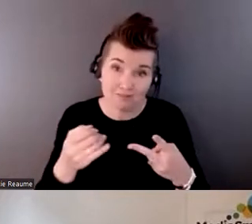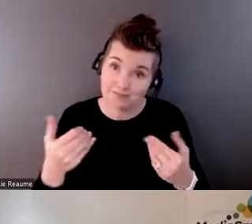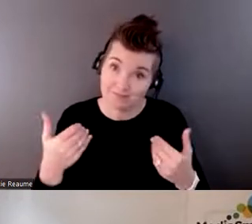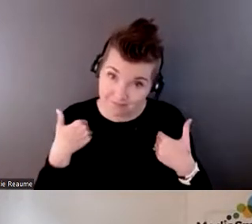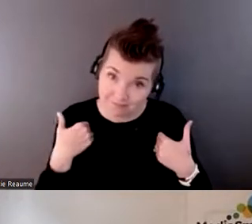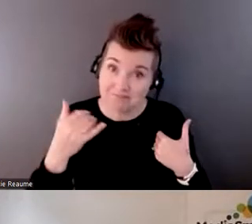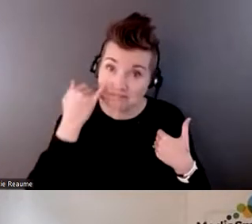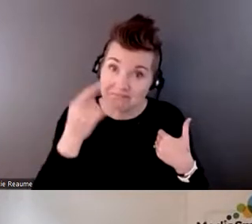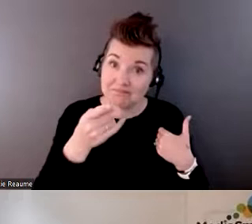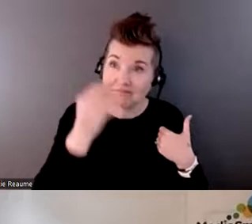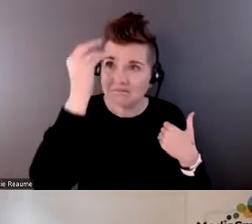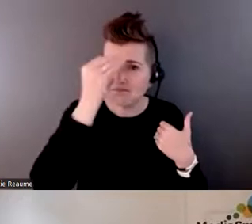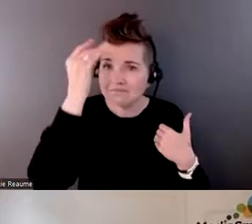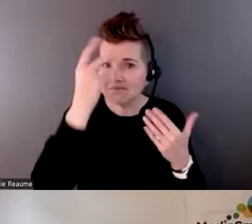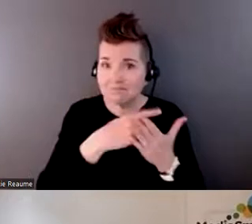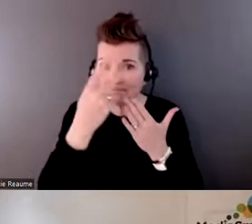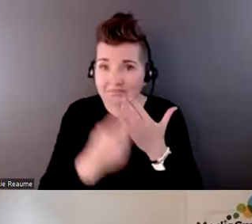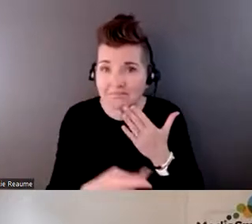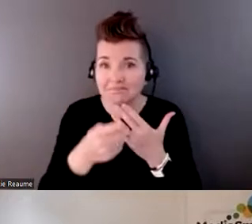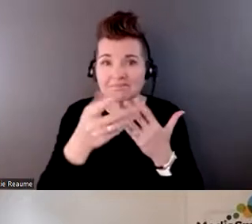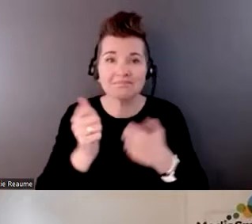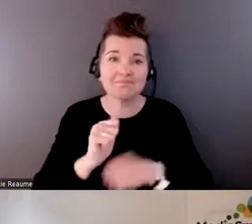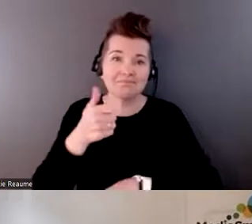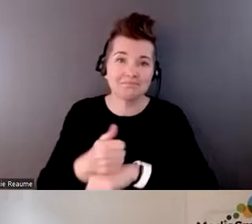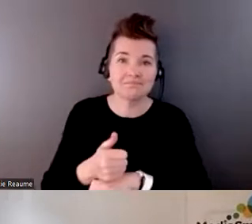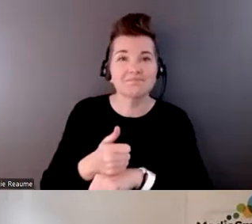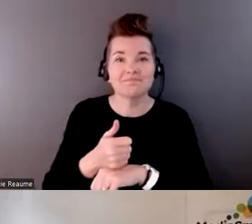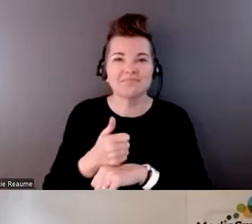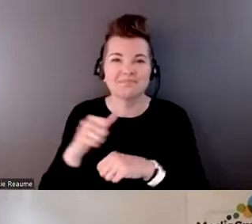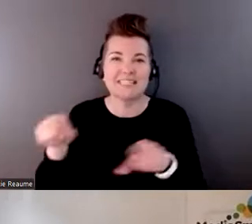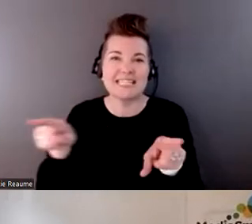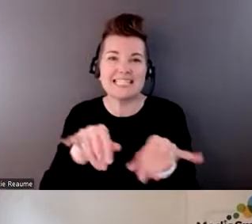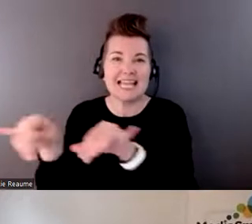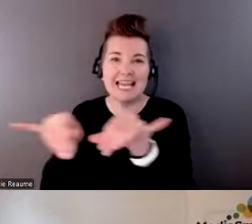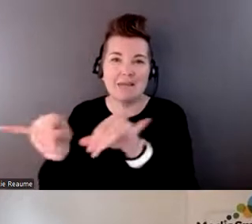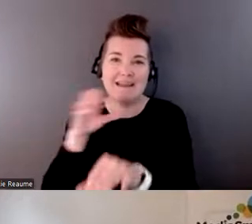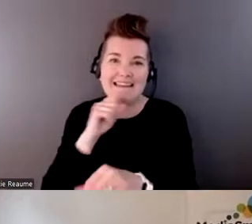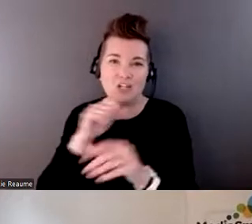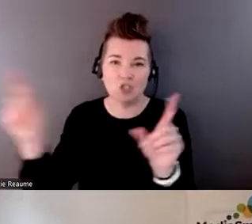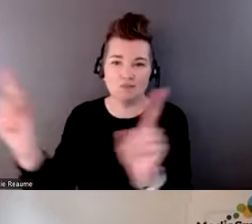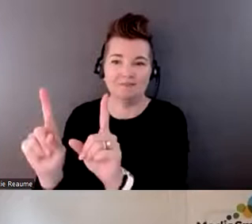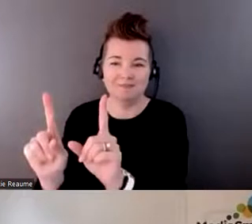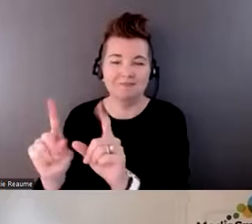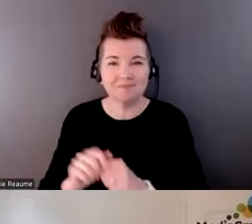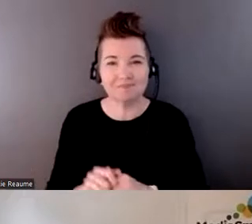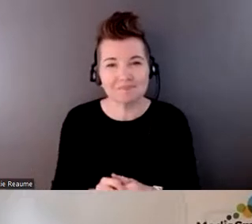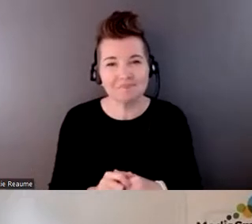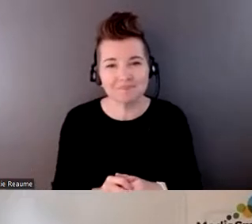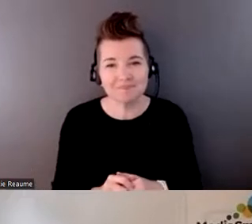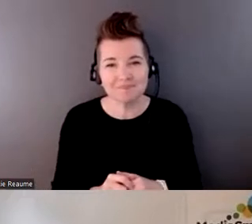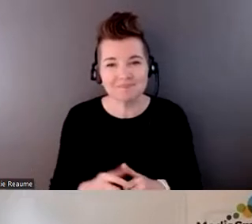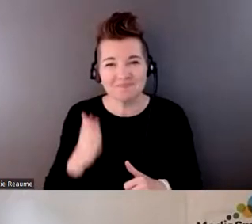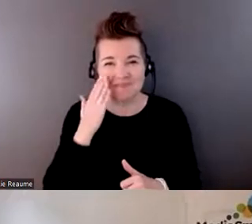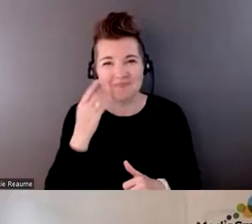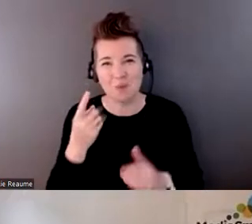considering creating something like this in your community. And I I've seen a few comments from people saying that they were curiously taking notes to